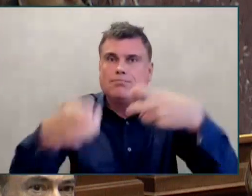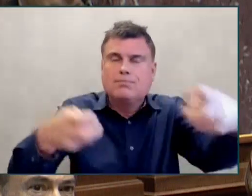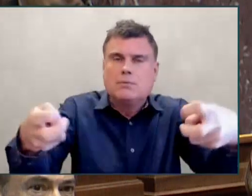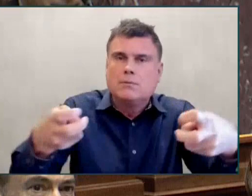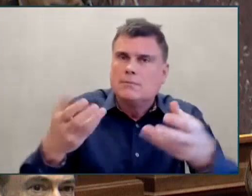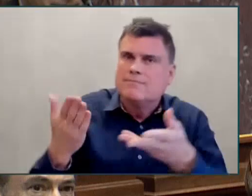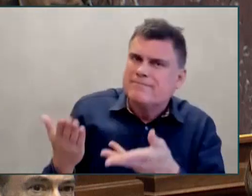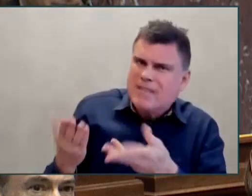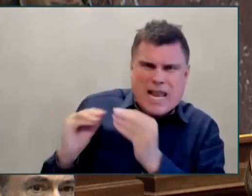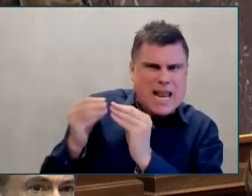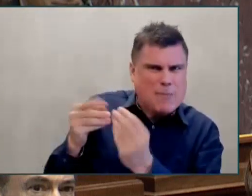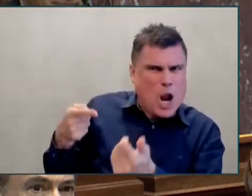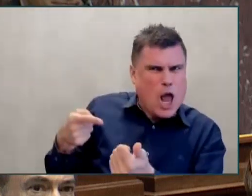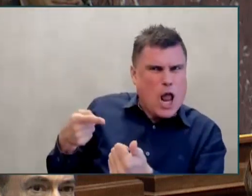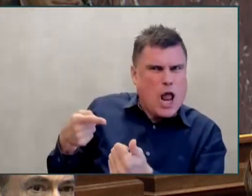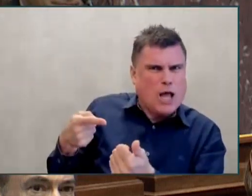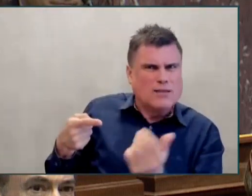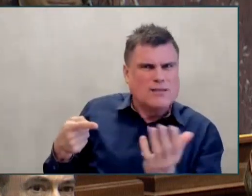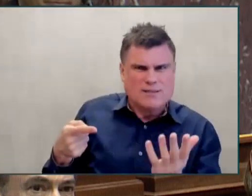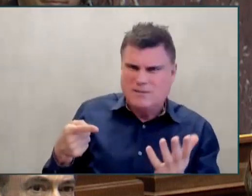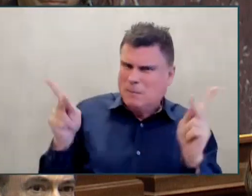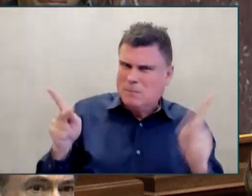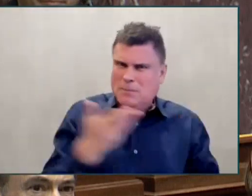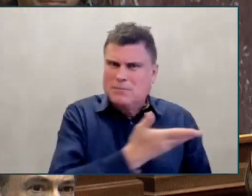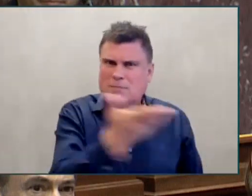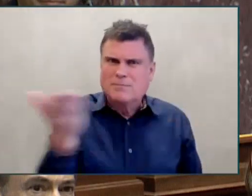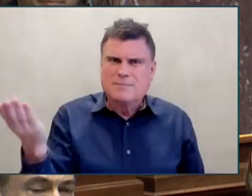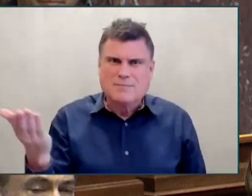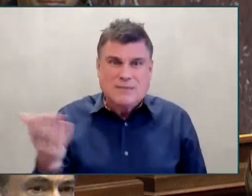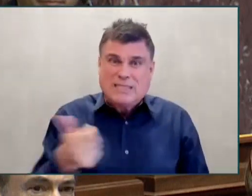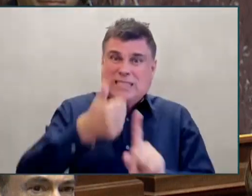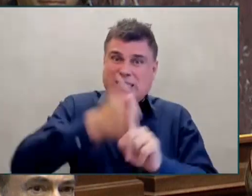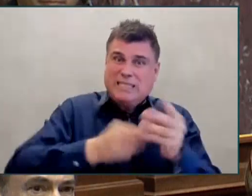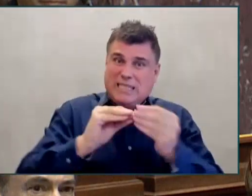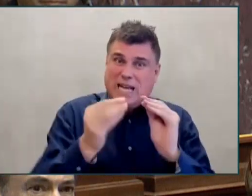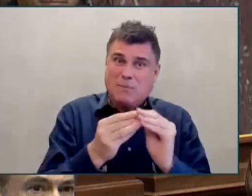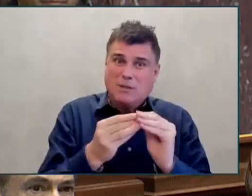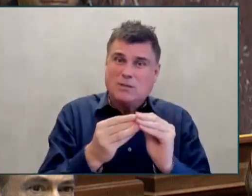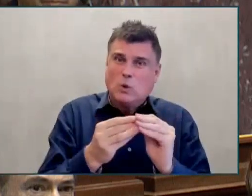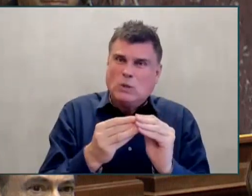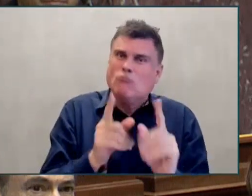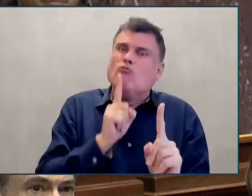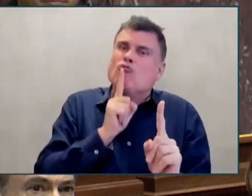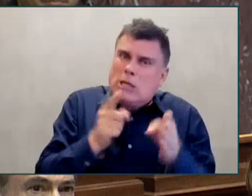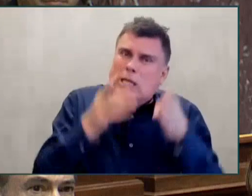Beyond every single one of those numbers is a family that grieves on one of those families.